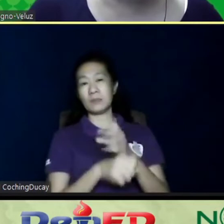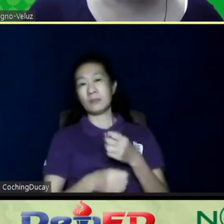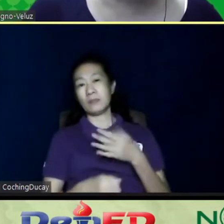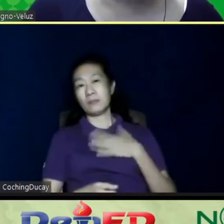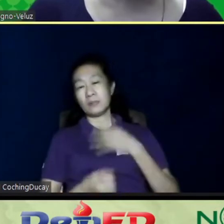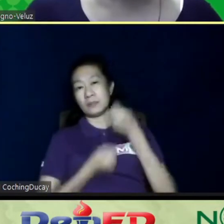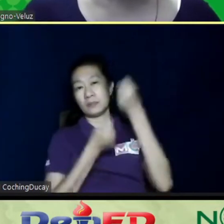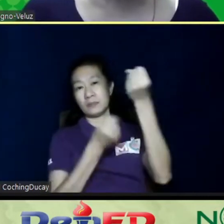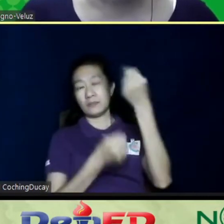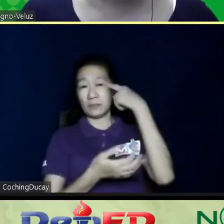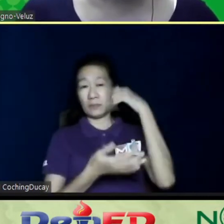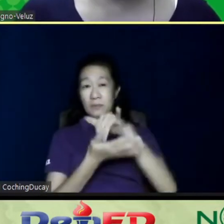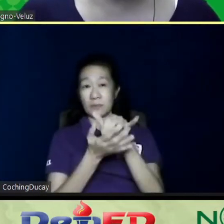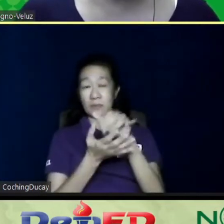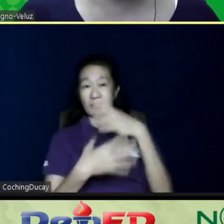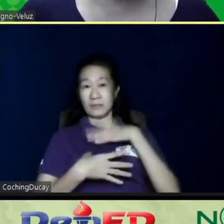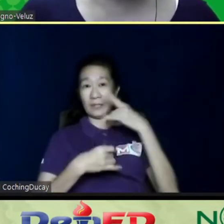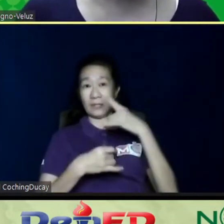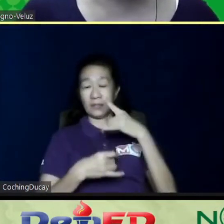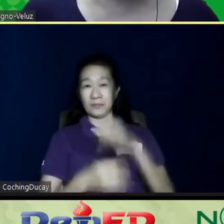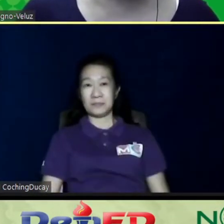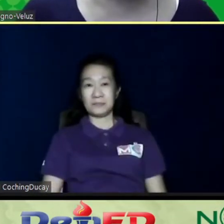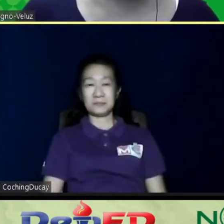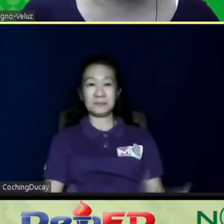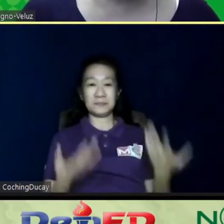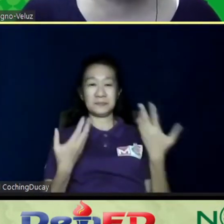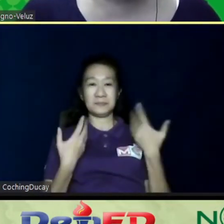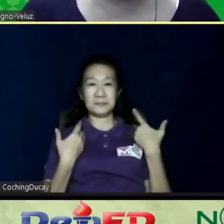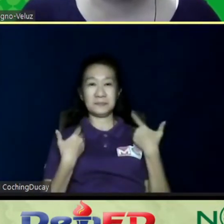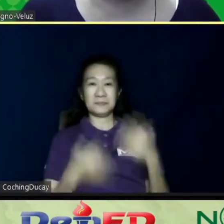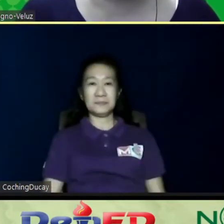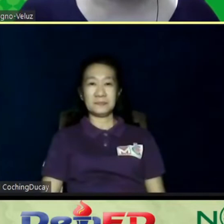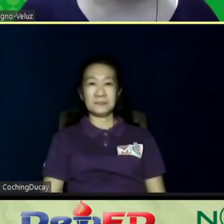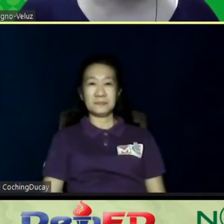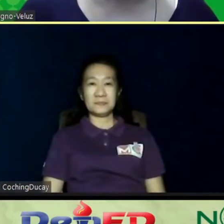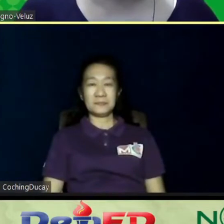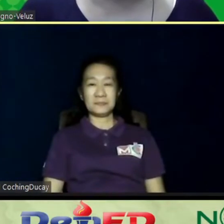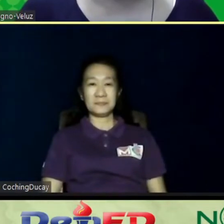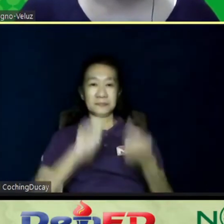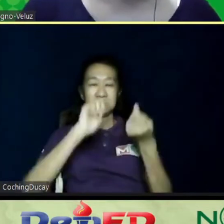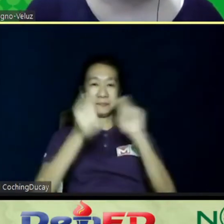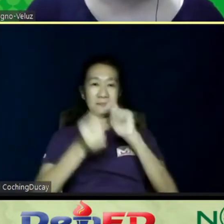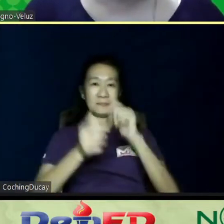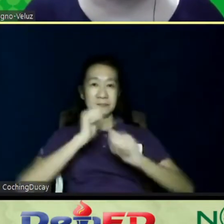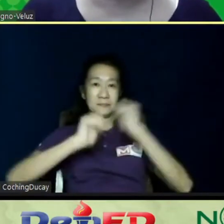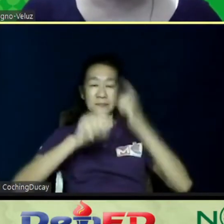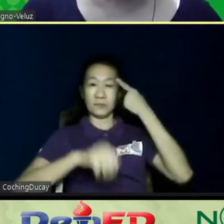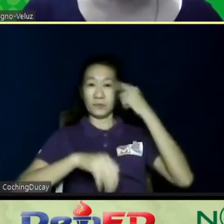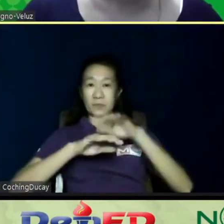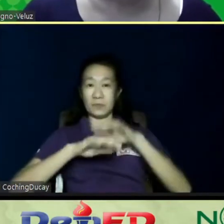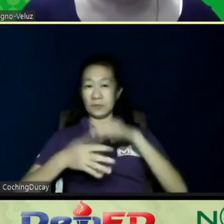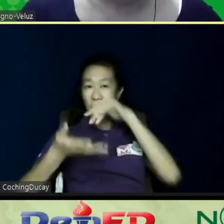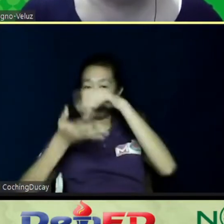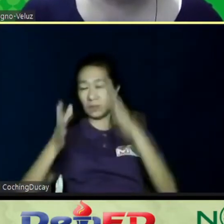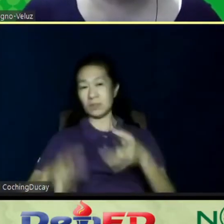for those who would like to have transition activities for their students in high